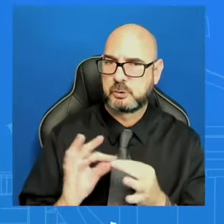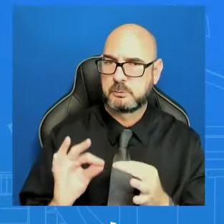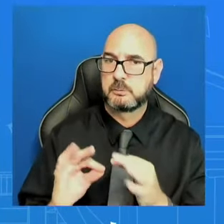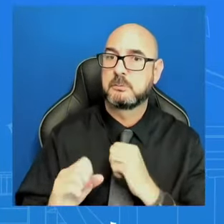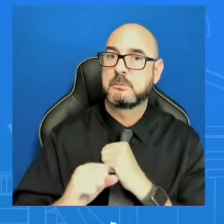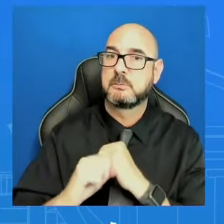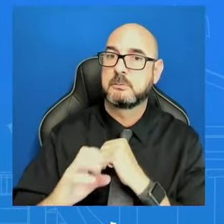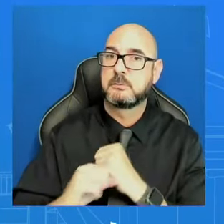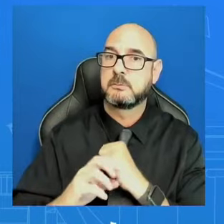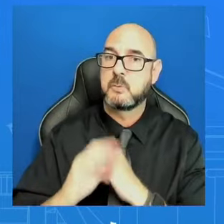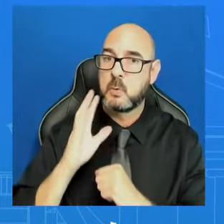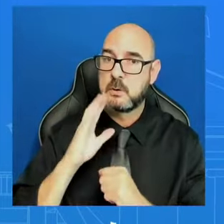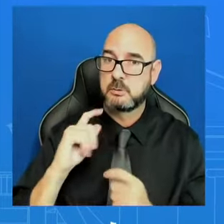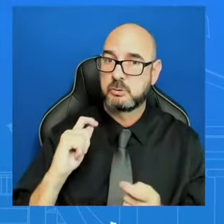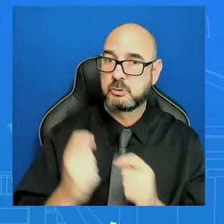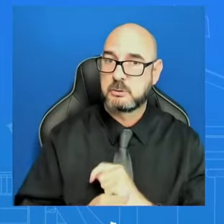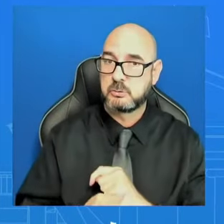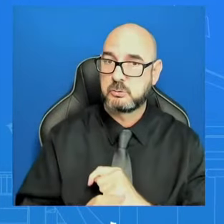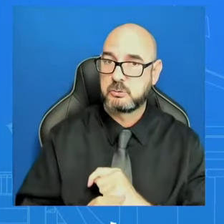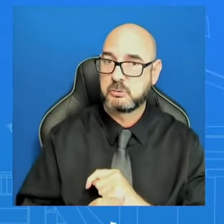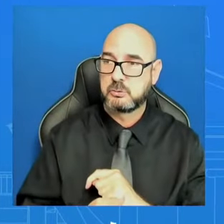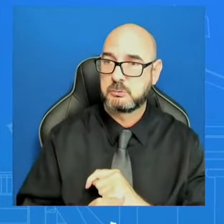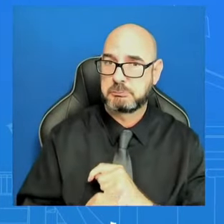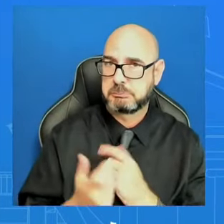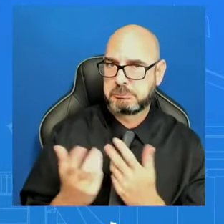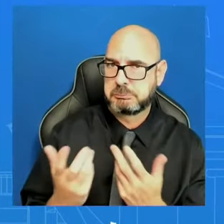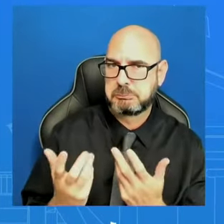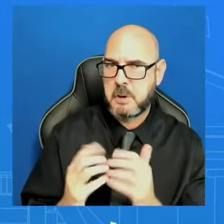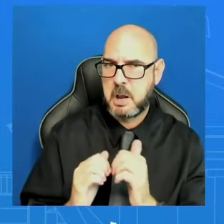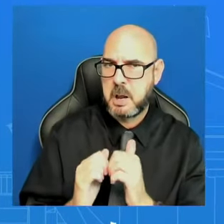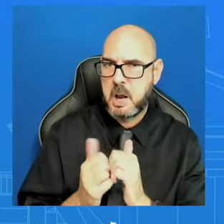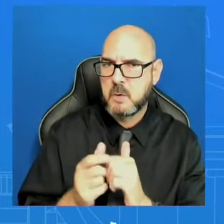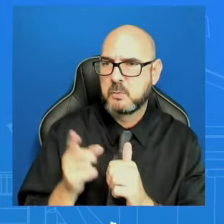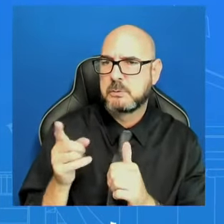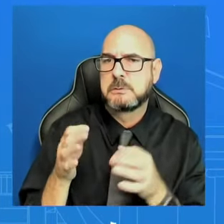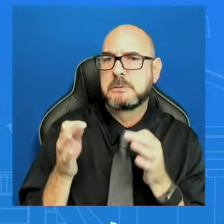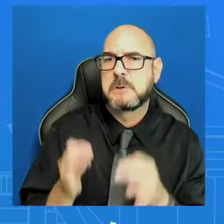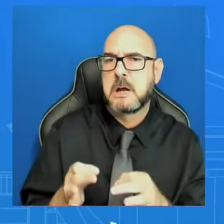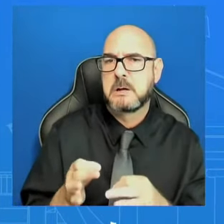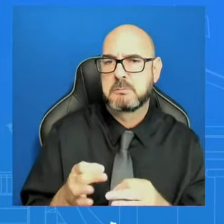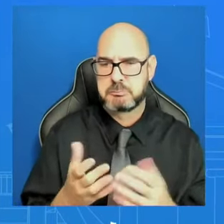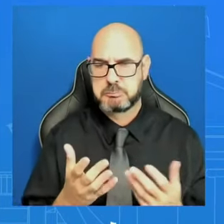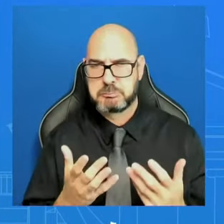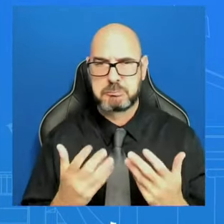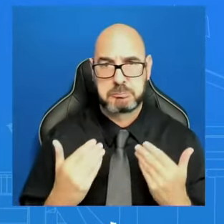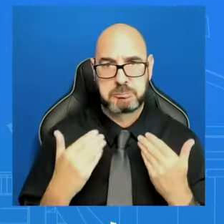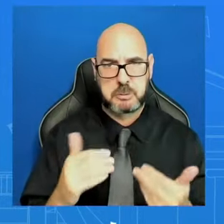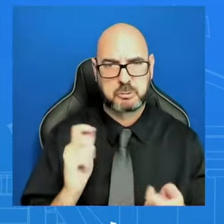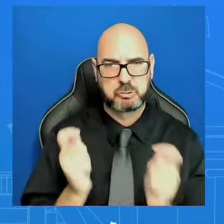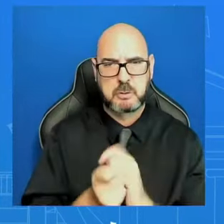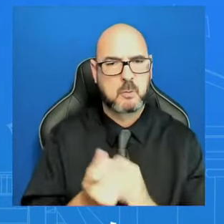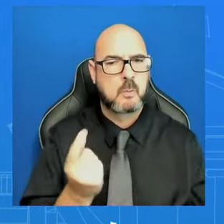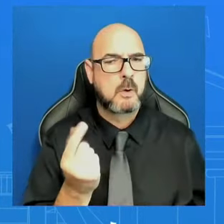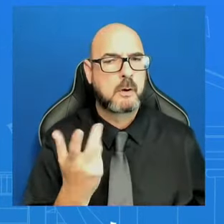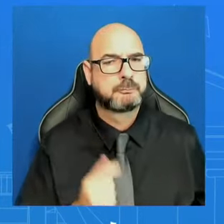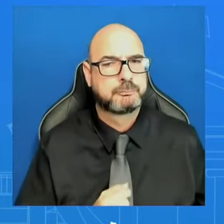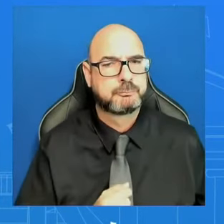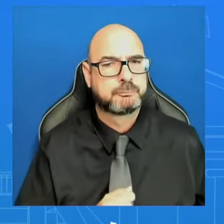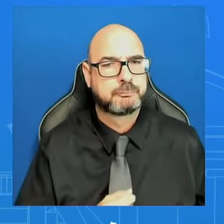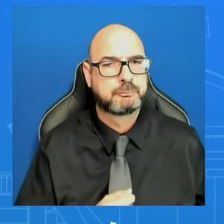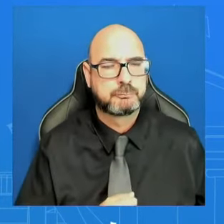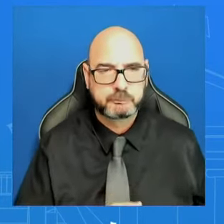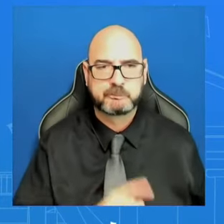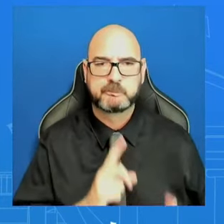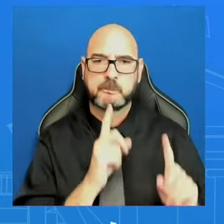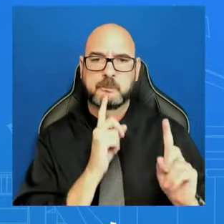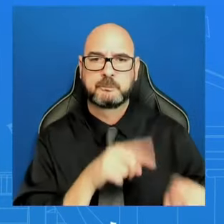it based on a commitment? We expect that there will be some announcements coming from Israel in the coming hours